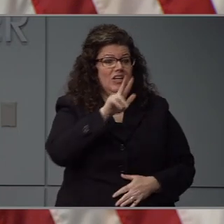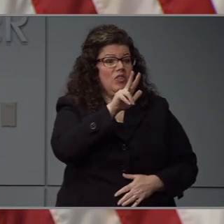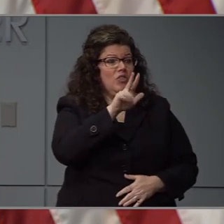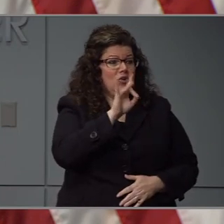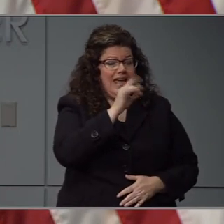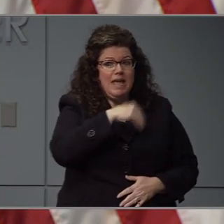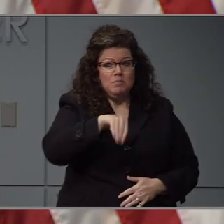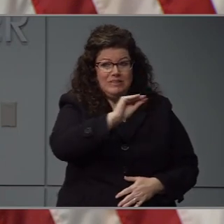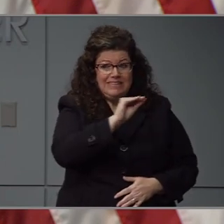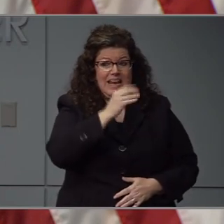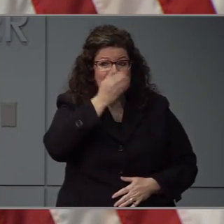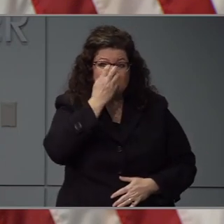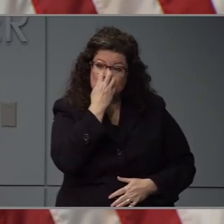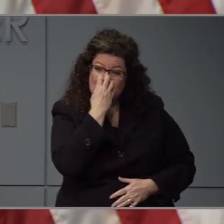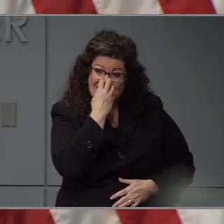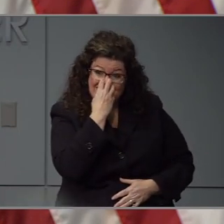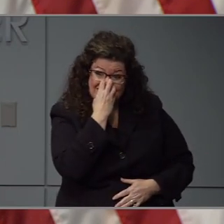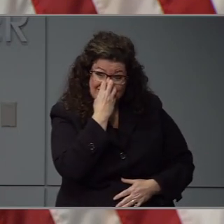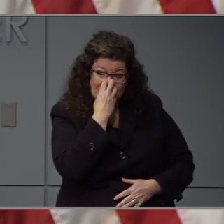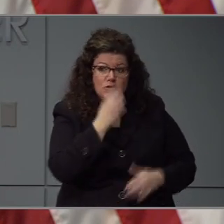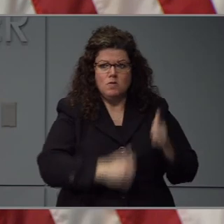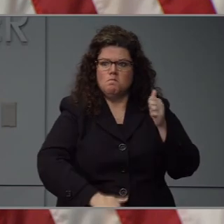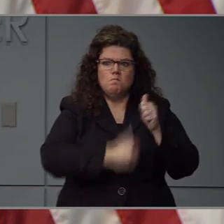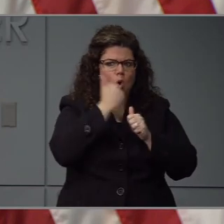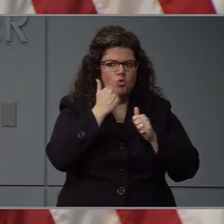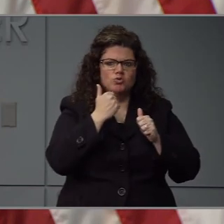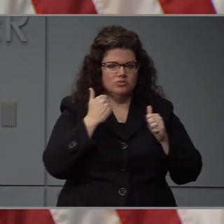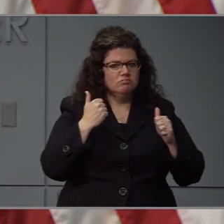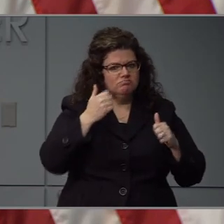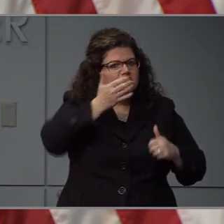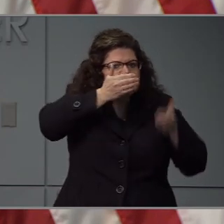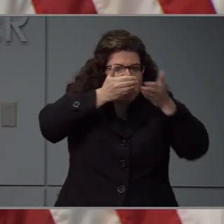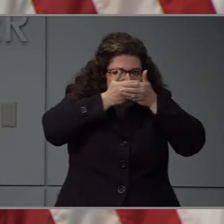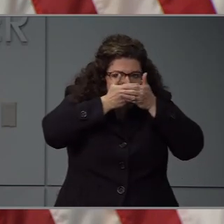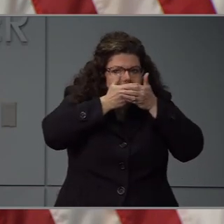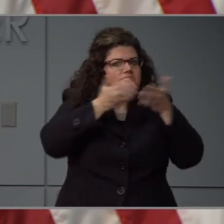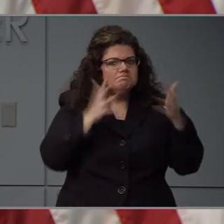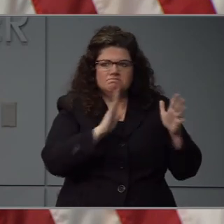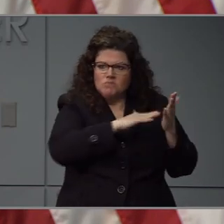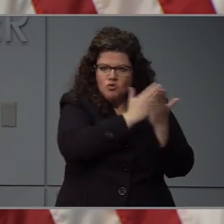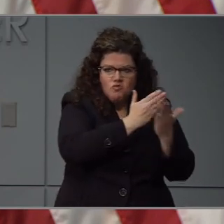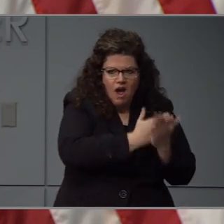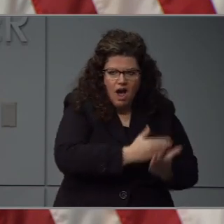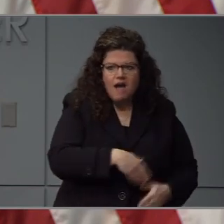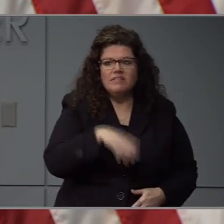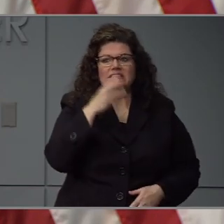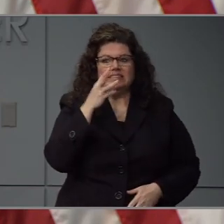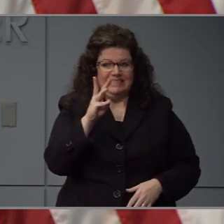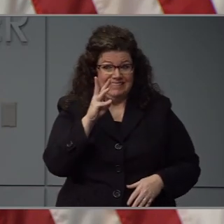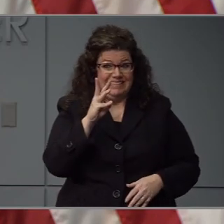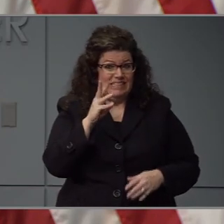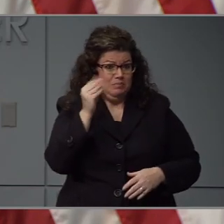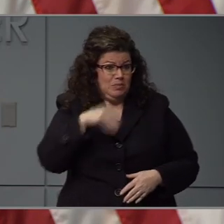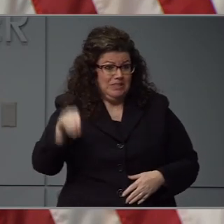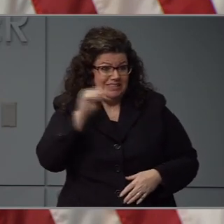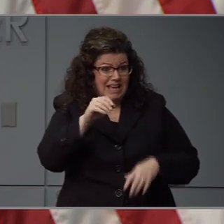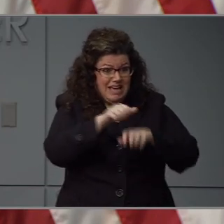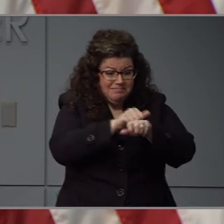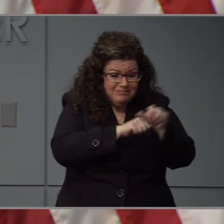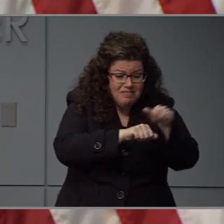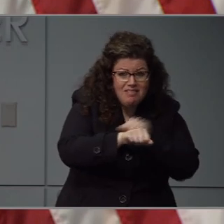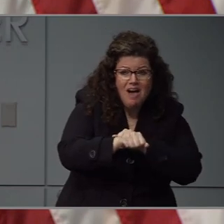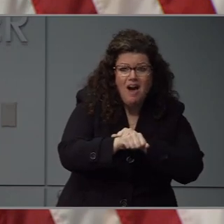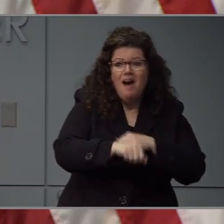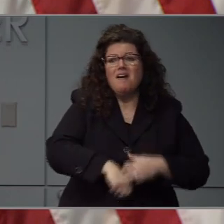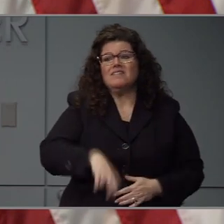requested, 91% of the procedure masks, 32% of gloves, 14% of gowns, 16